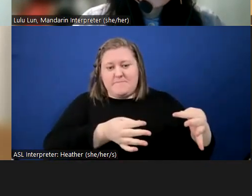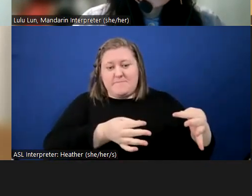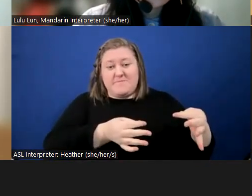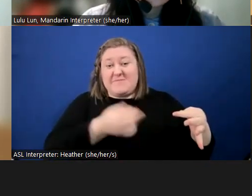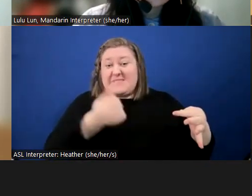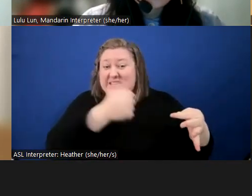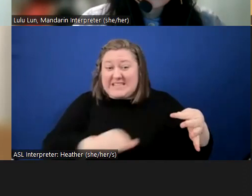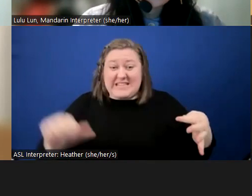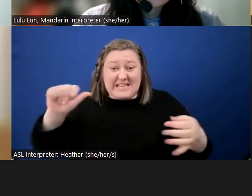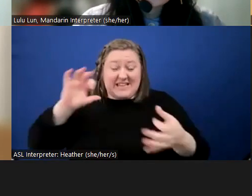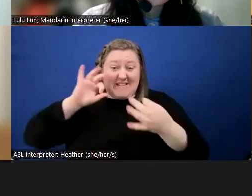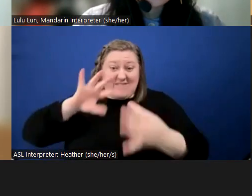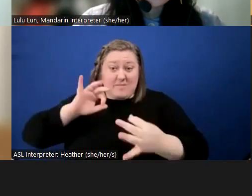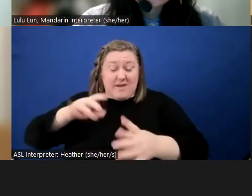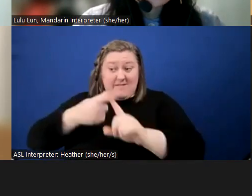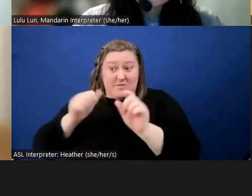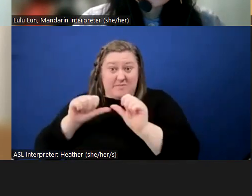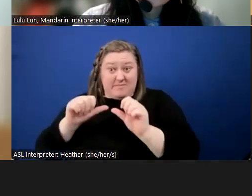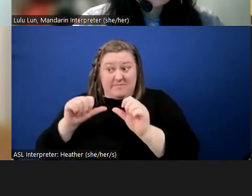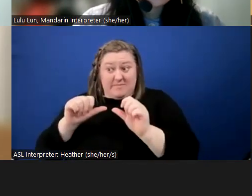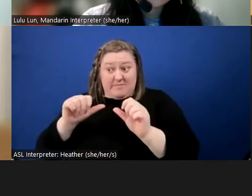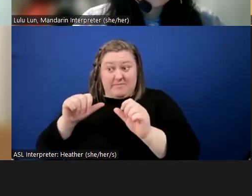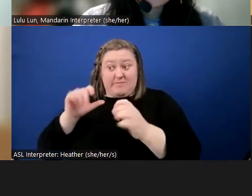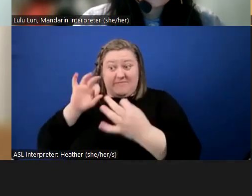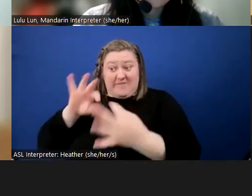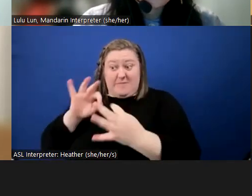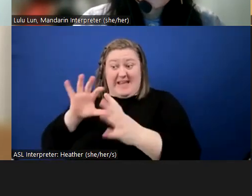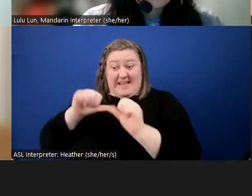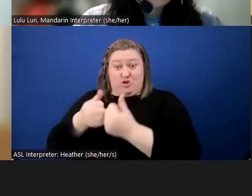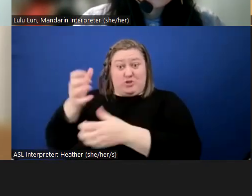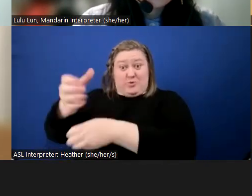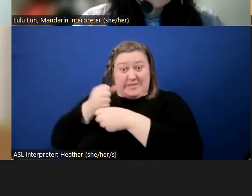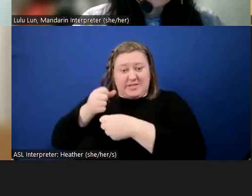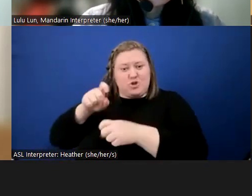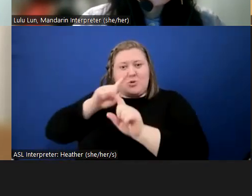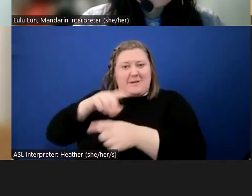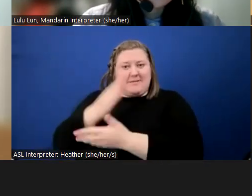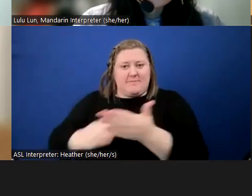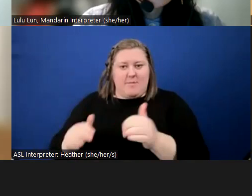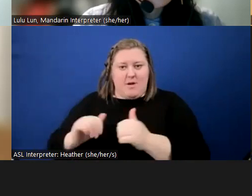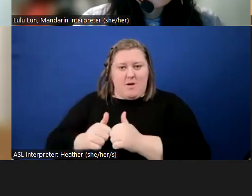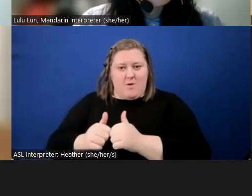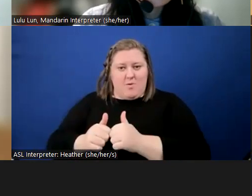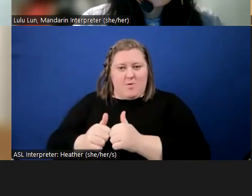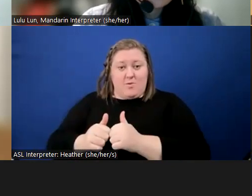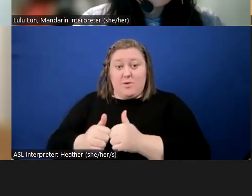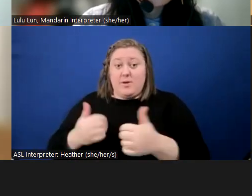that an agency receives should be responded to in some way in final decisions, and an